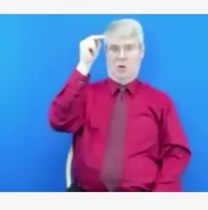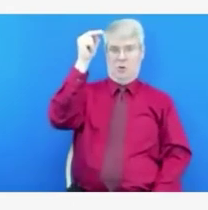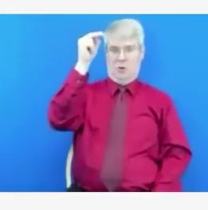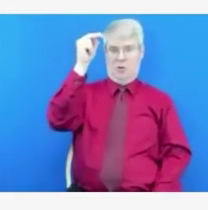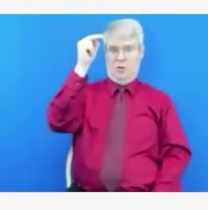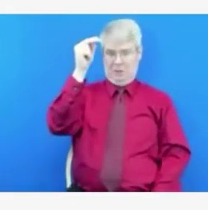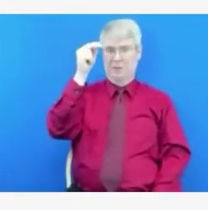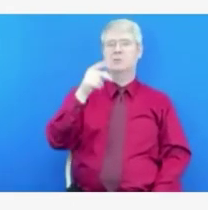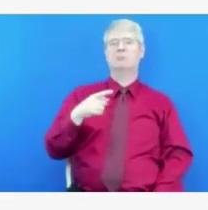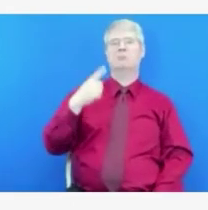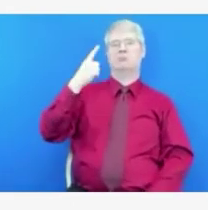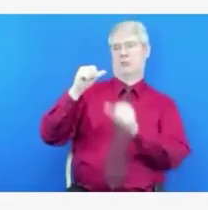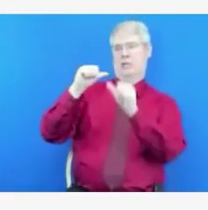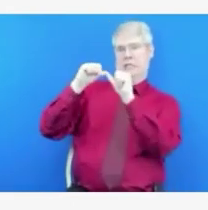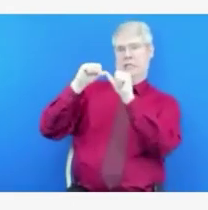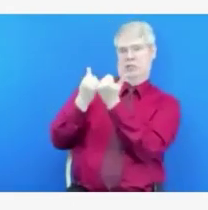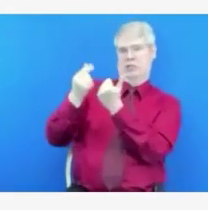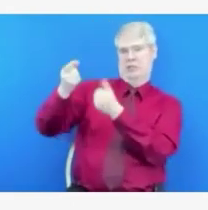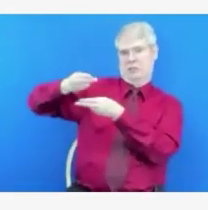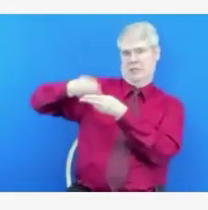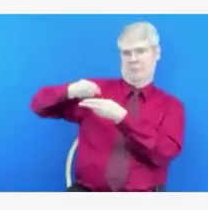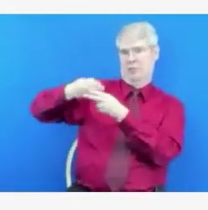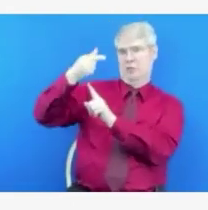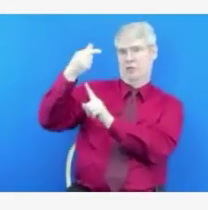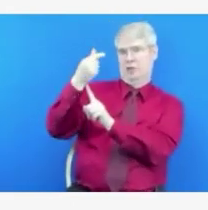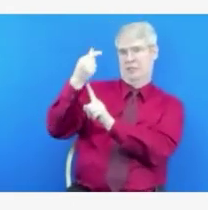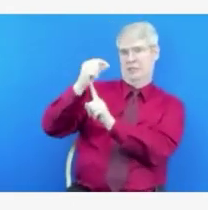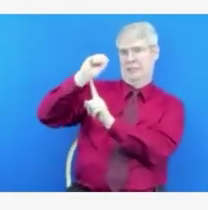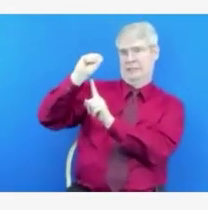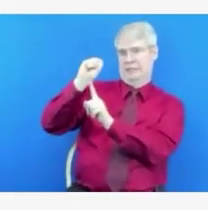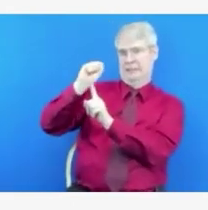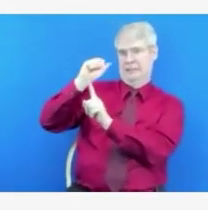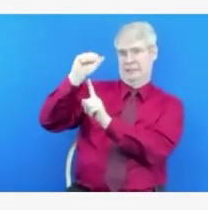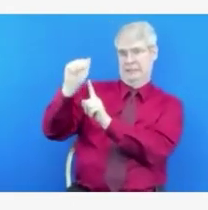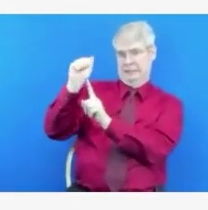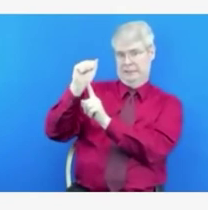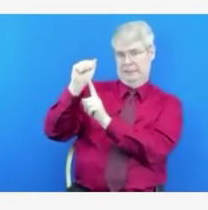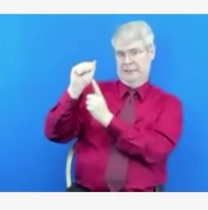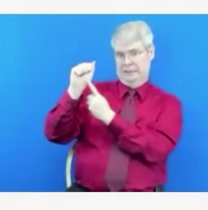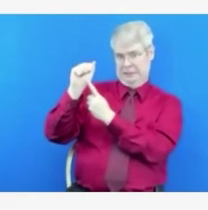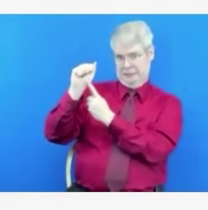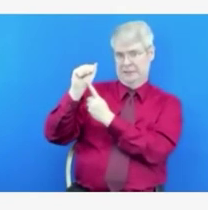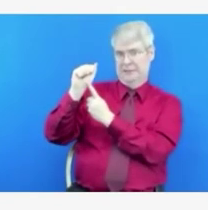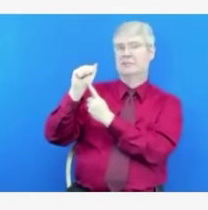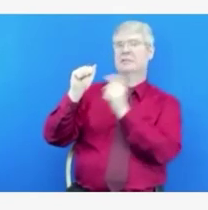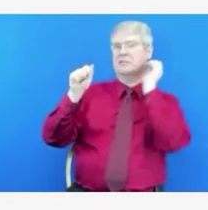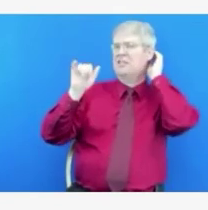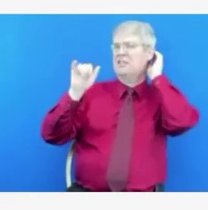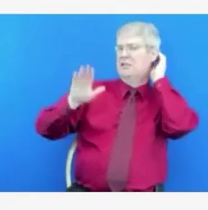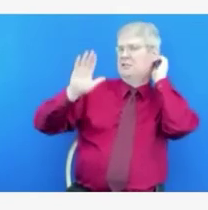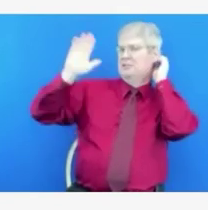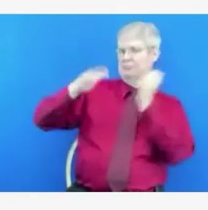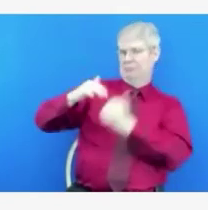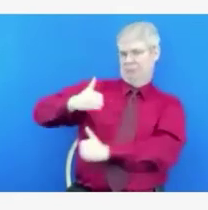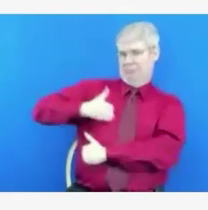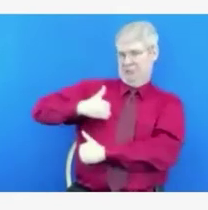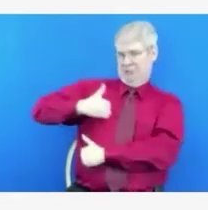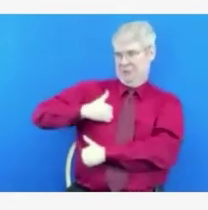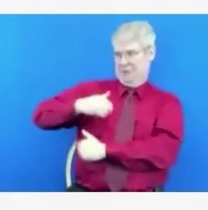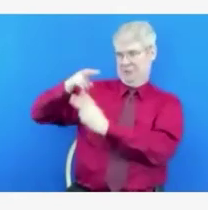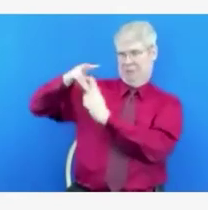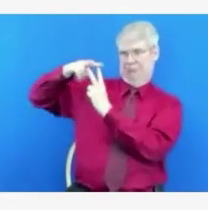staffing support. Department of Defense also provided staffing support. And the window of time for the initial deployment,